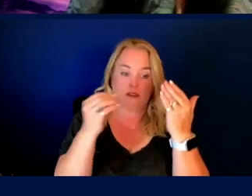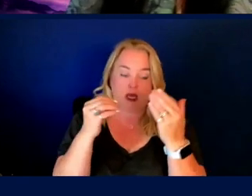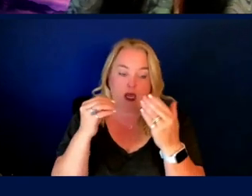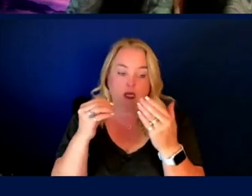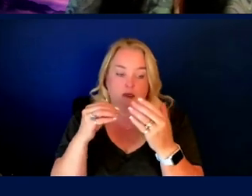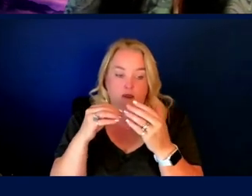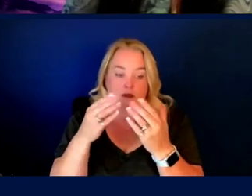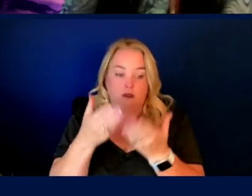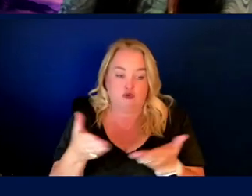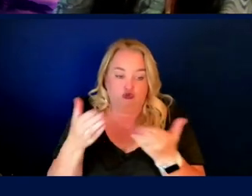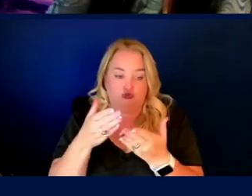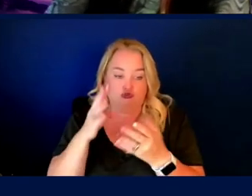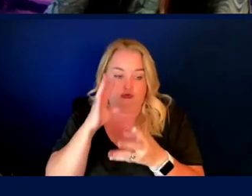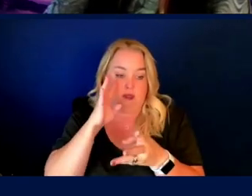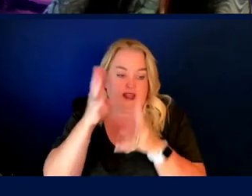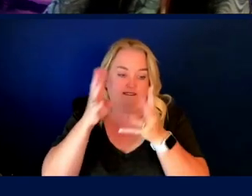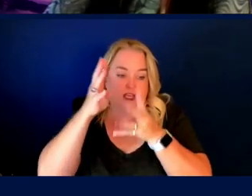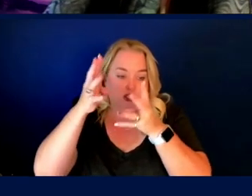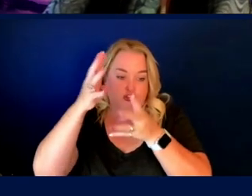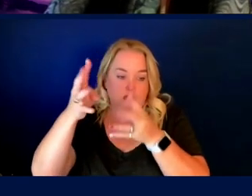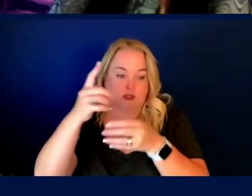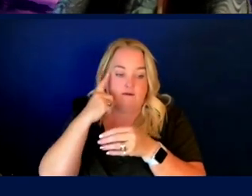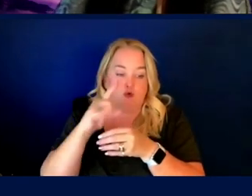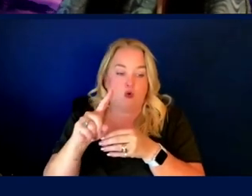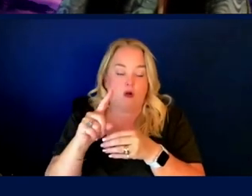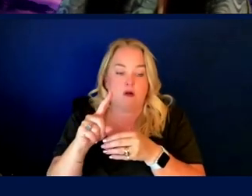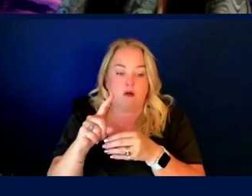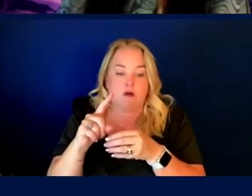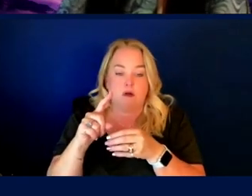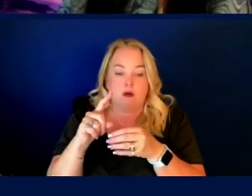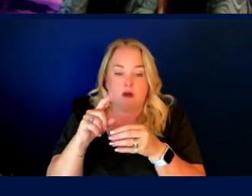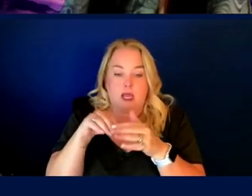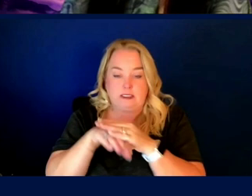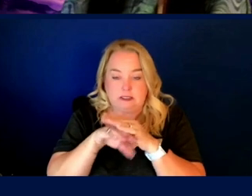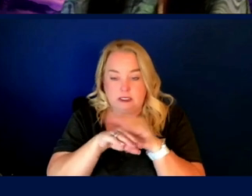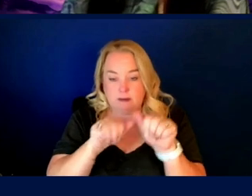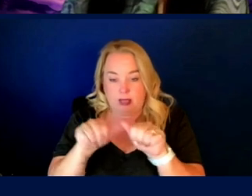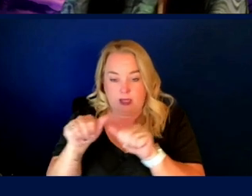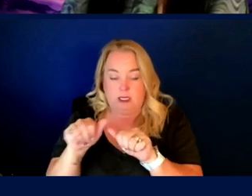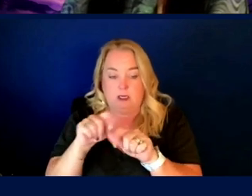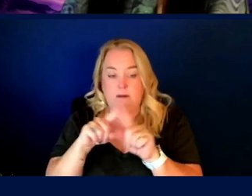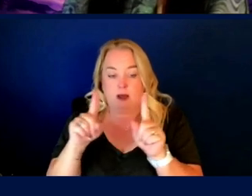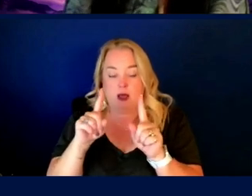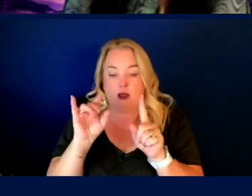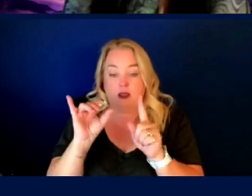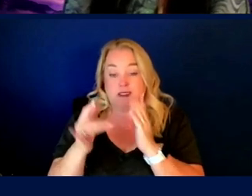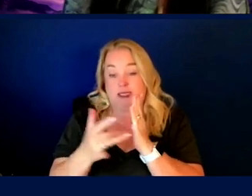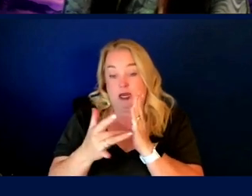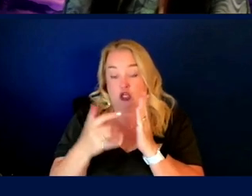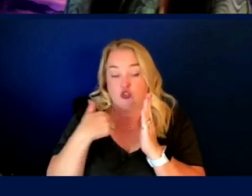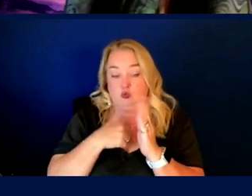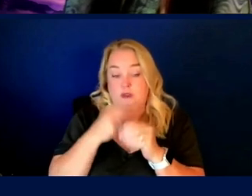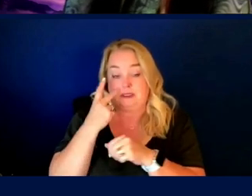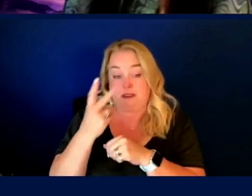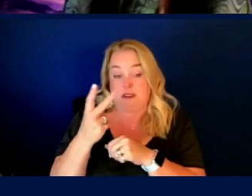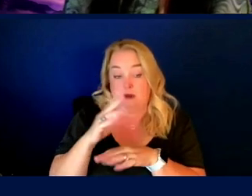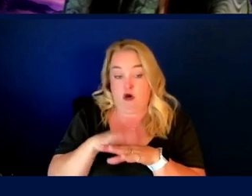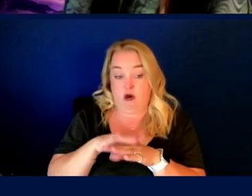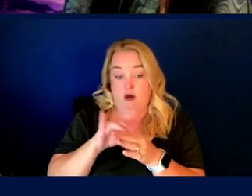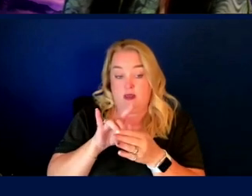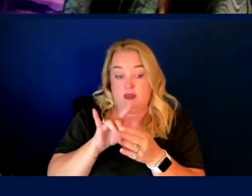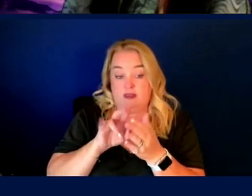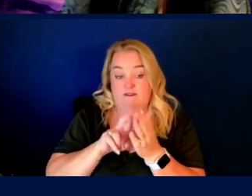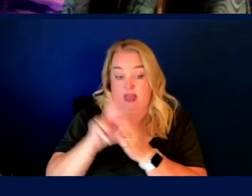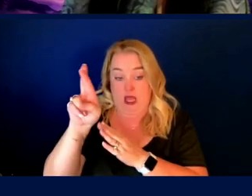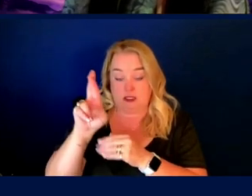so analogs offer the capacity to, uh, pilot prototype accessibility technologies, like perhaps what we've seen on the parabolic flights, uh, that